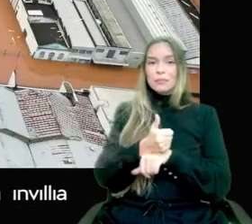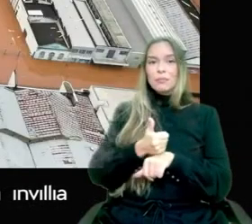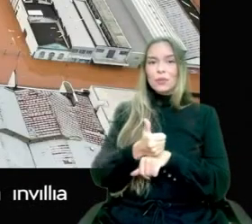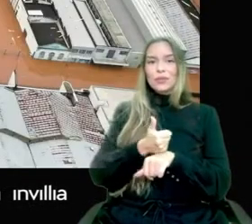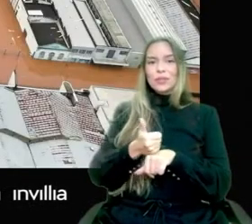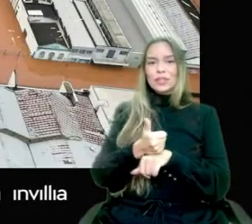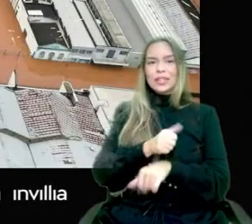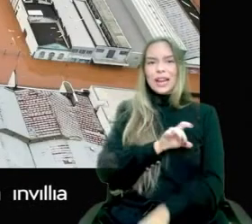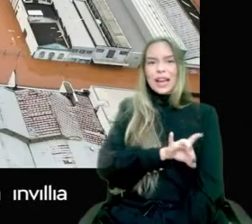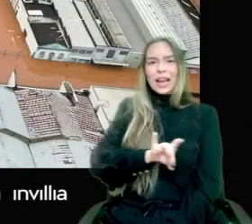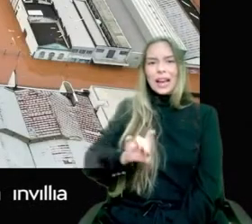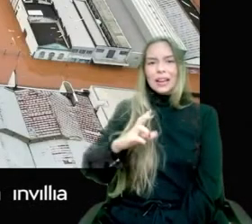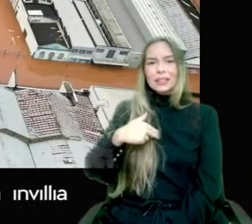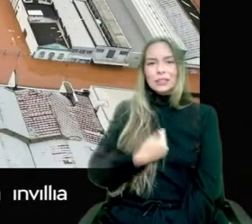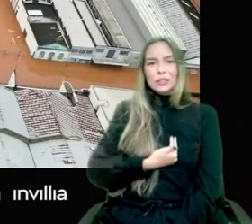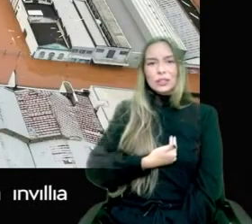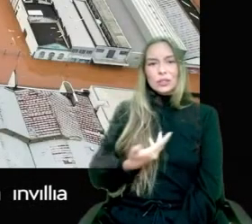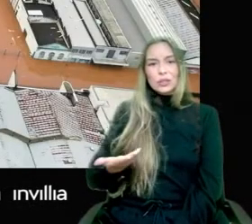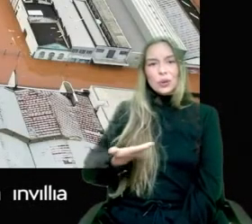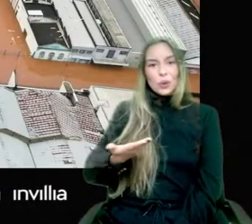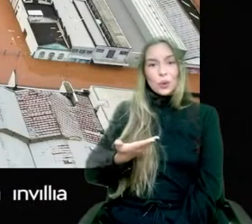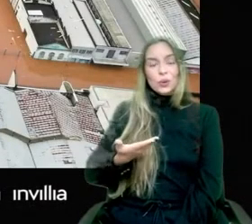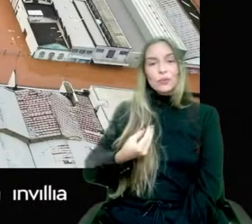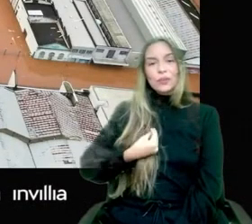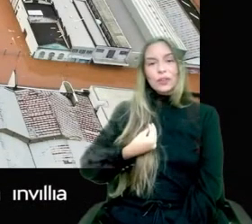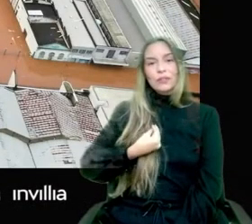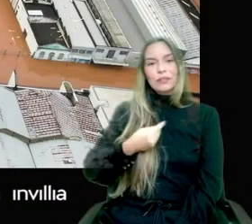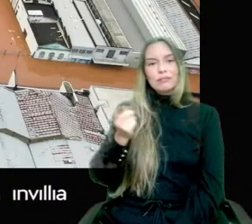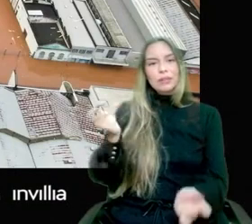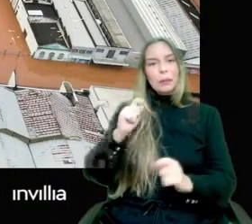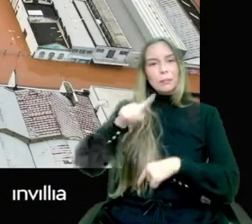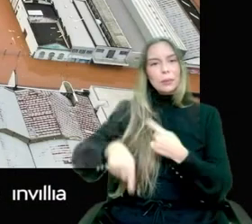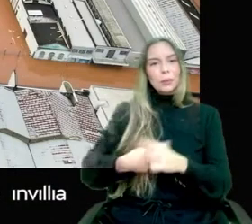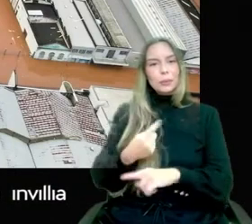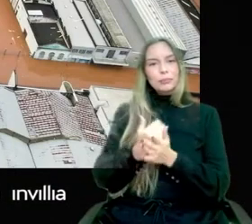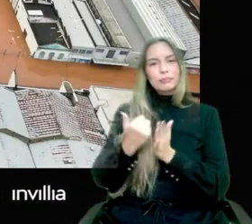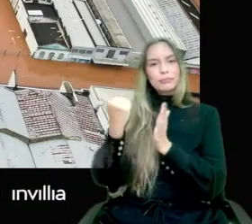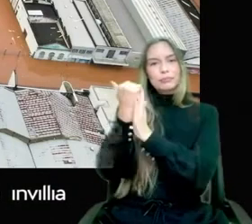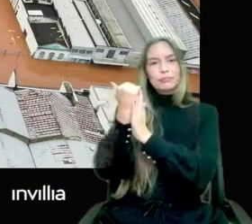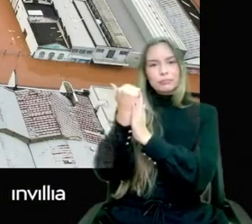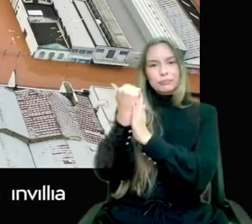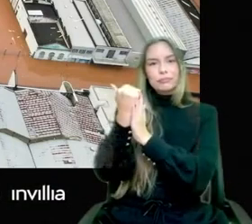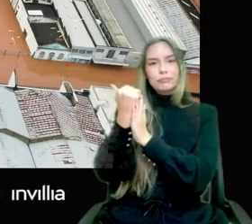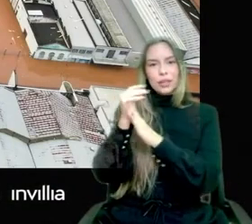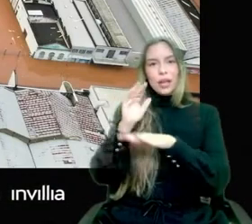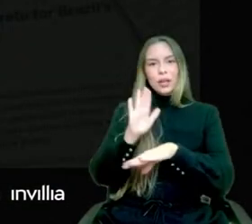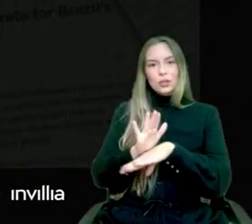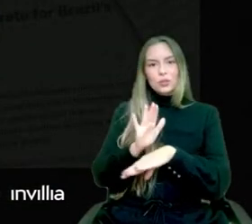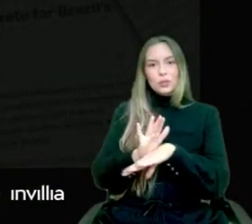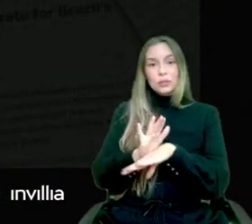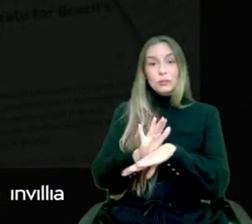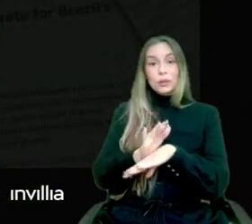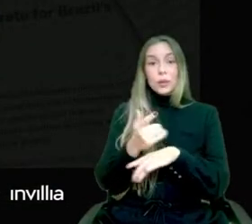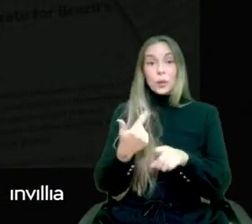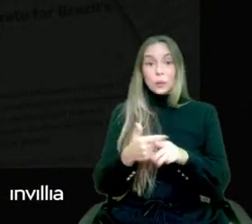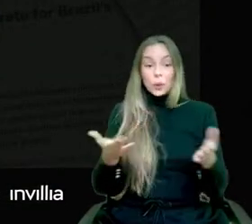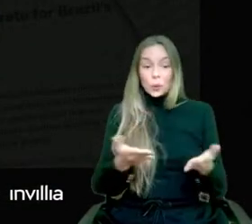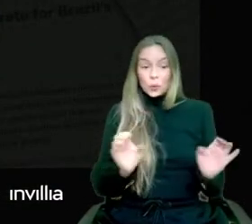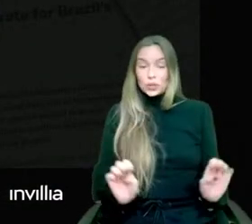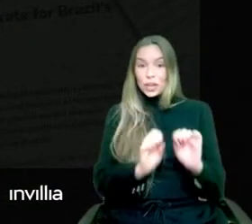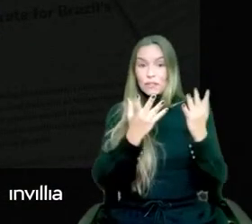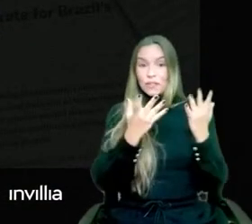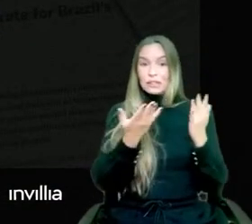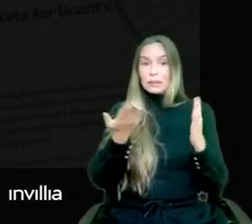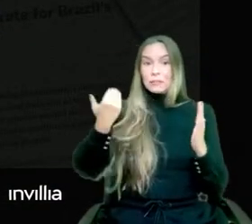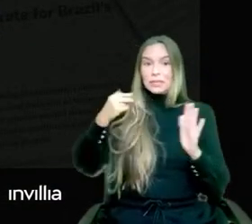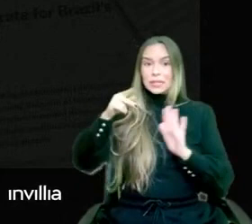can be game changers. And Today's event was planned to discuss